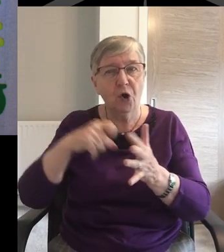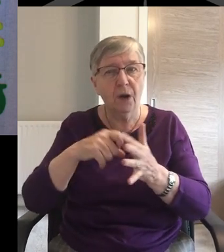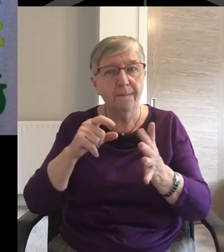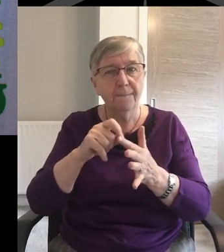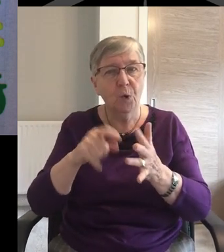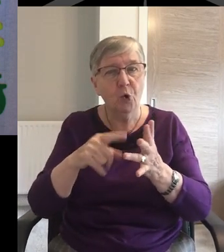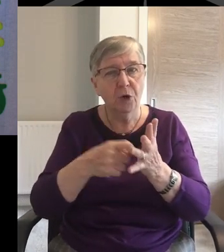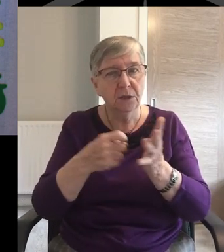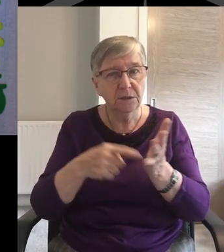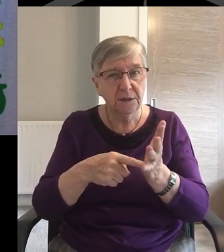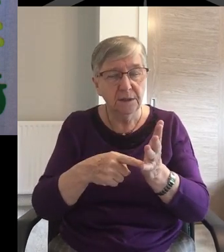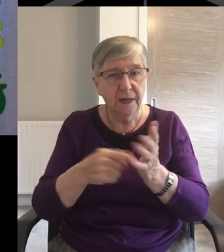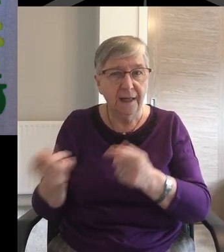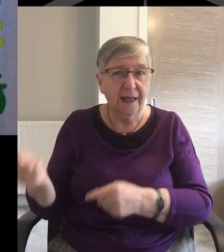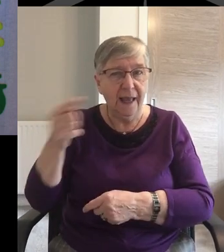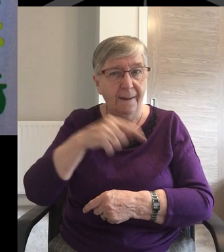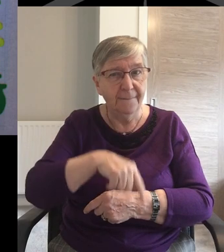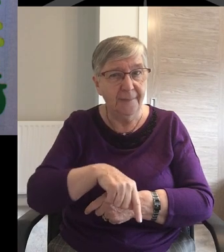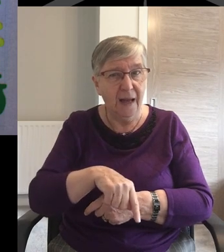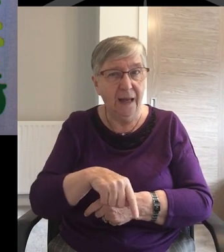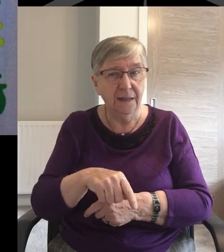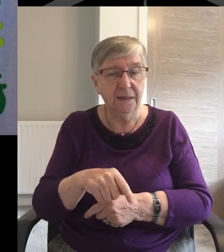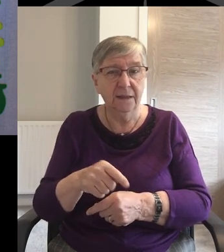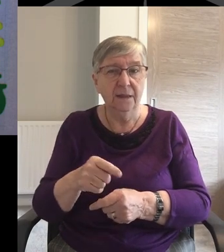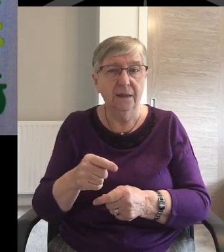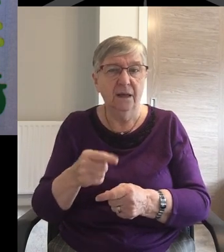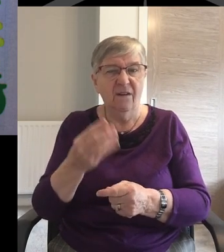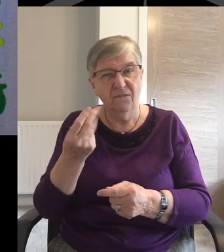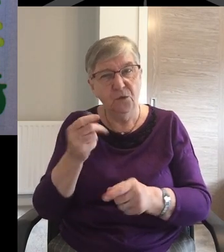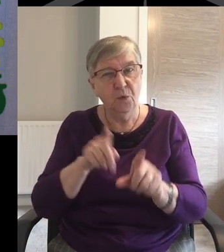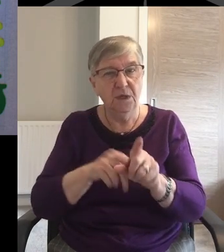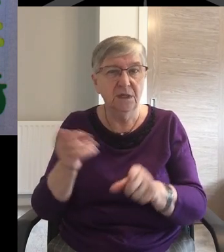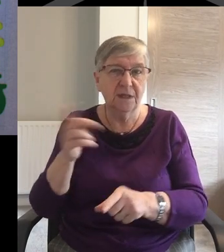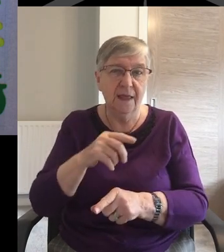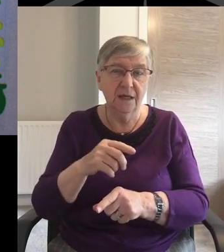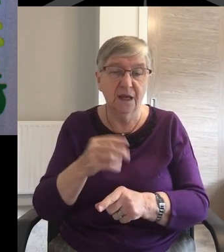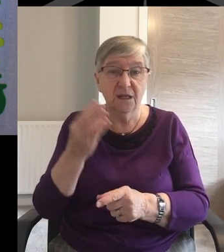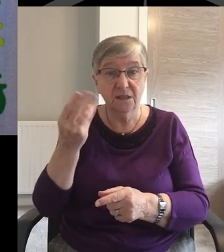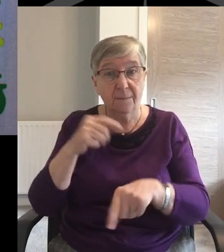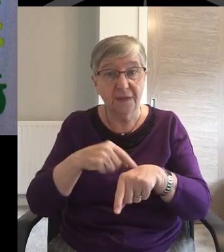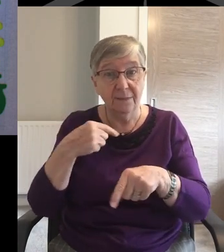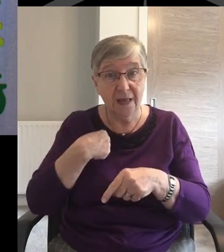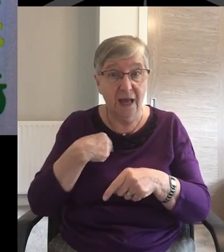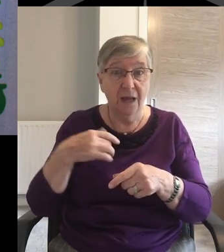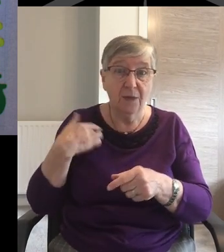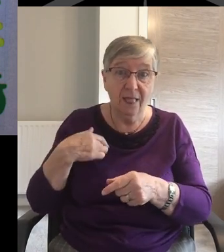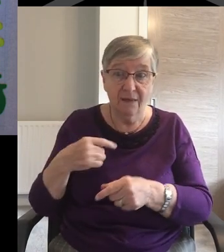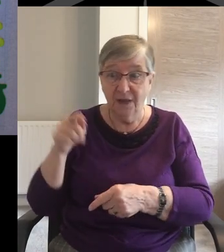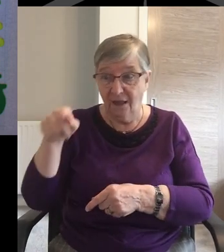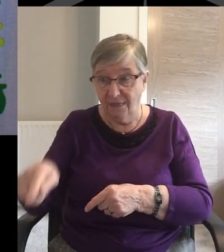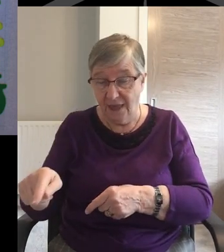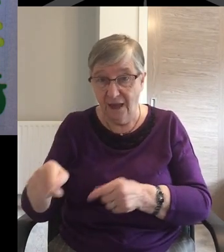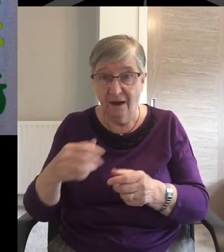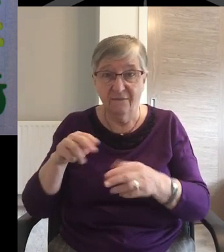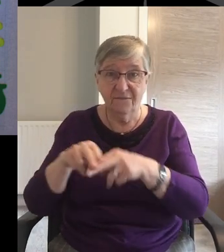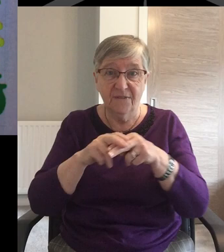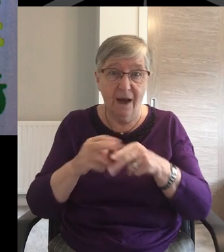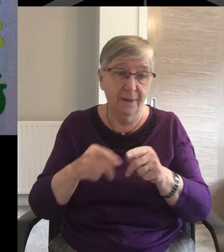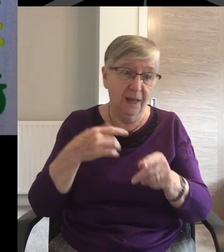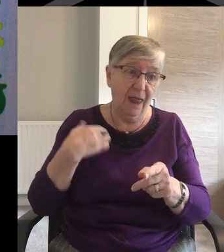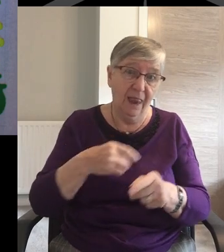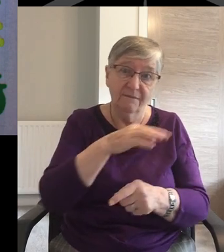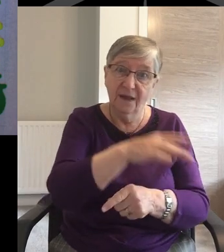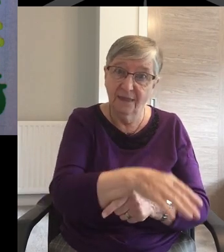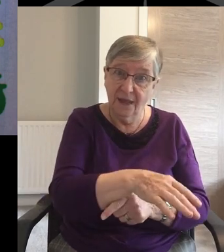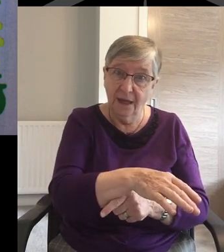later. So for three months each time, I was living in one place and the family in another. But I